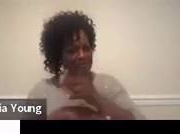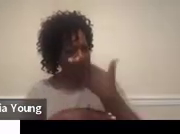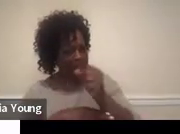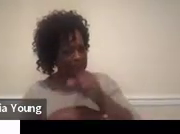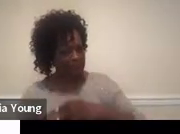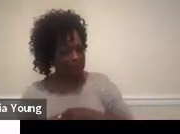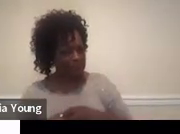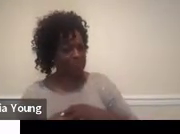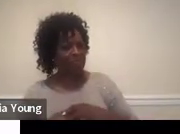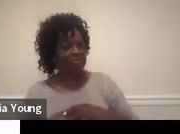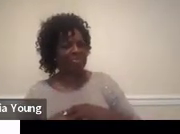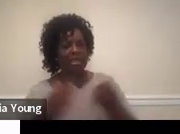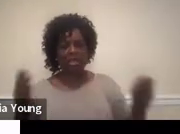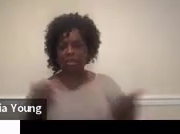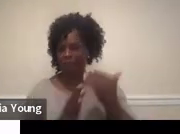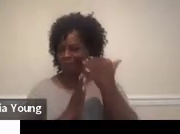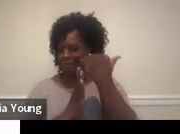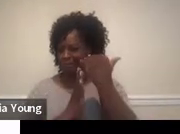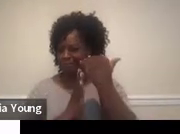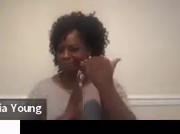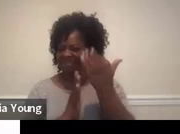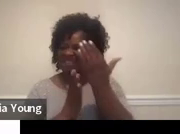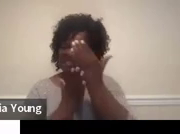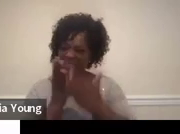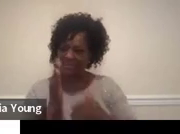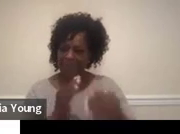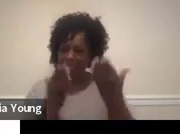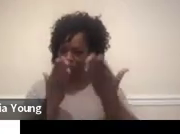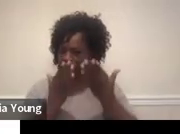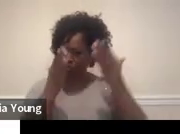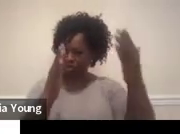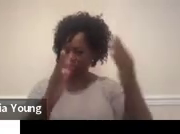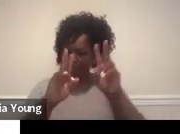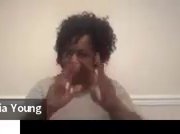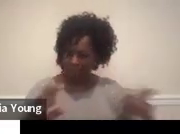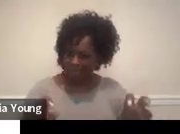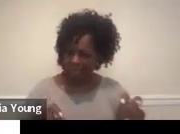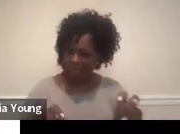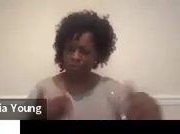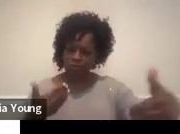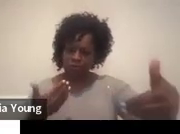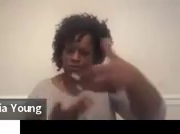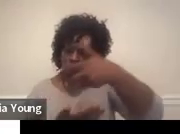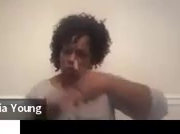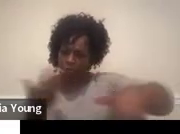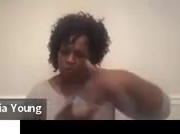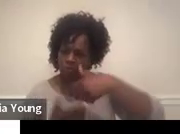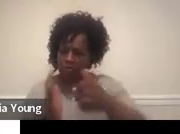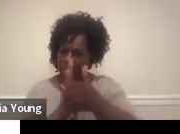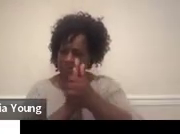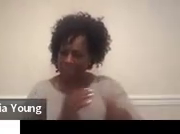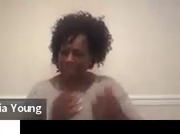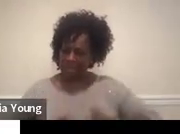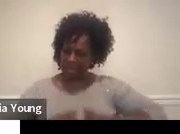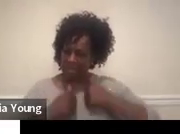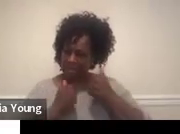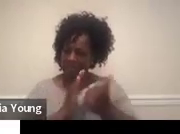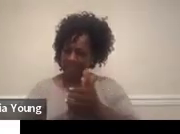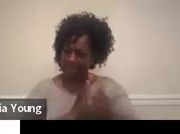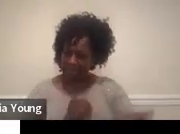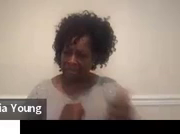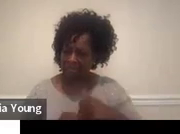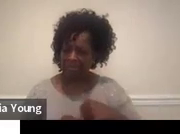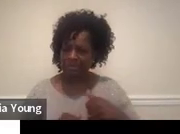So here are just some suggestions about what to assess. Social skills, independent living skills, self-advocacy